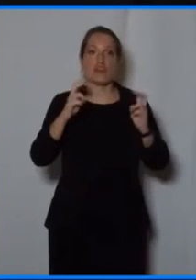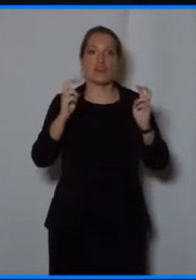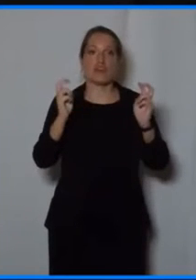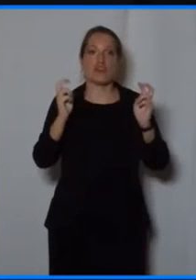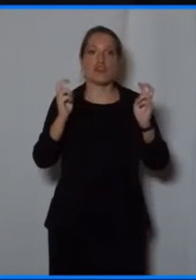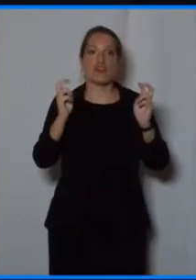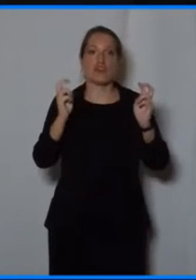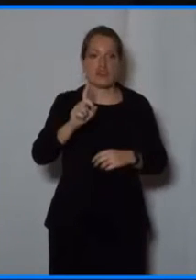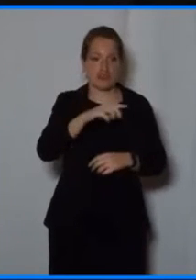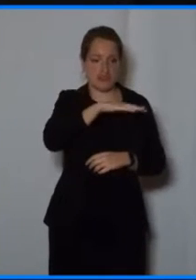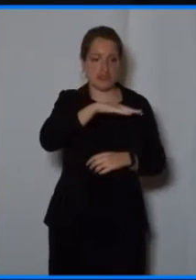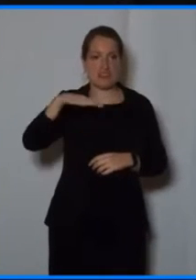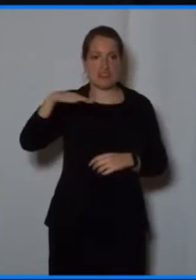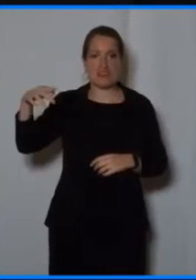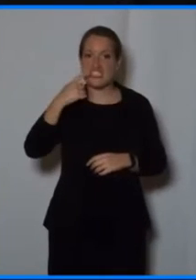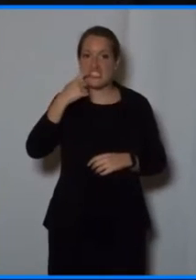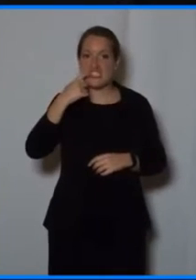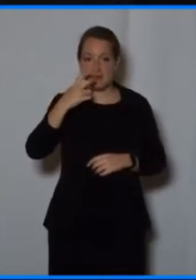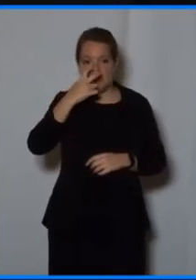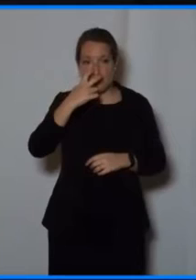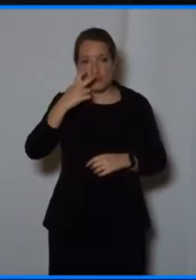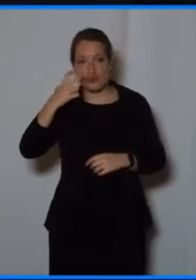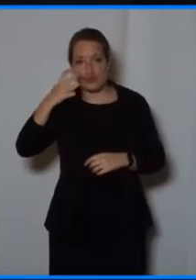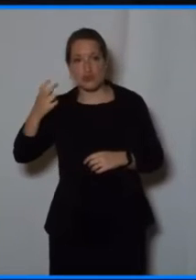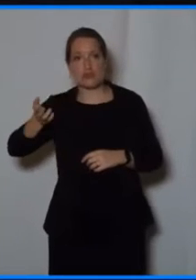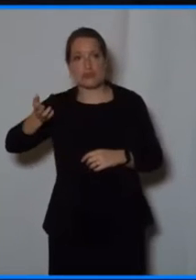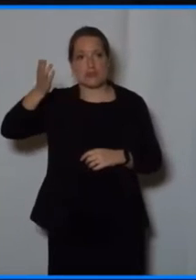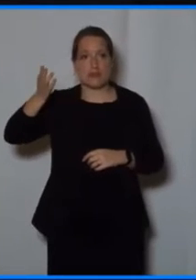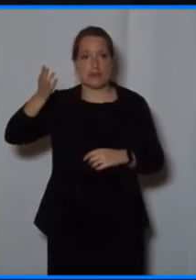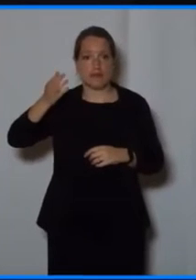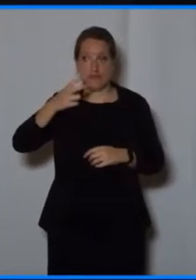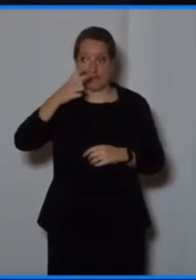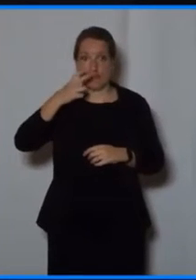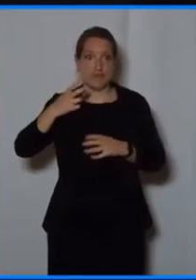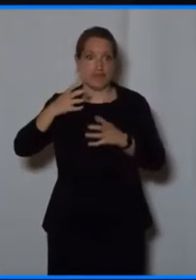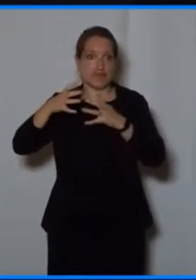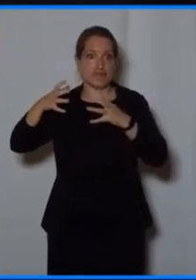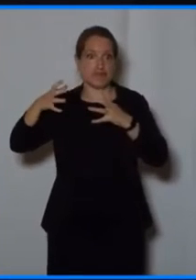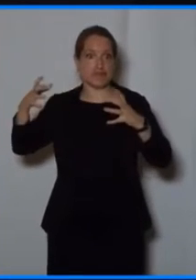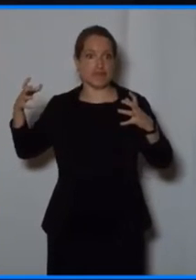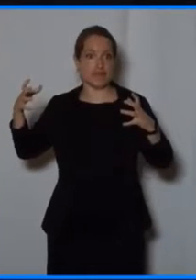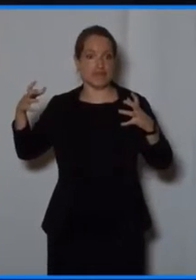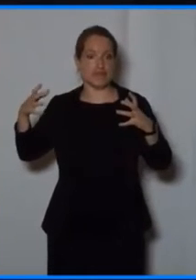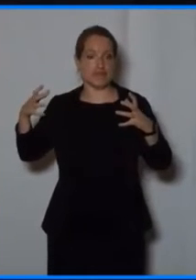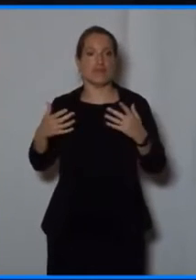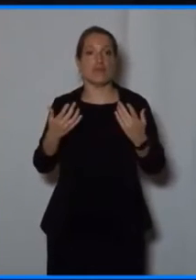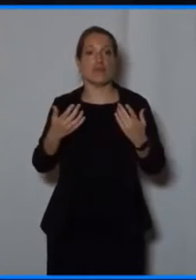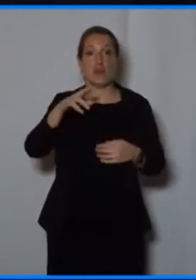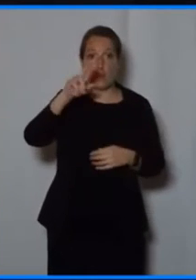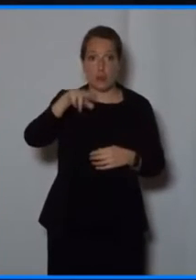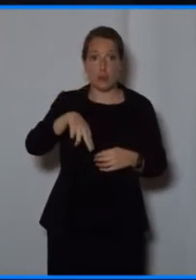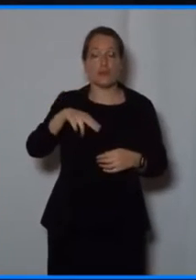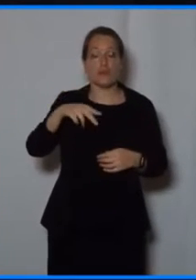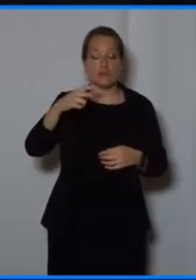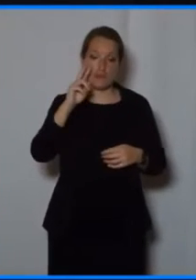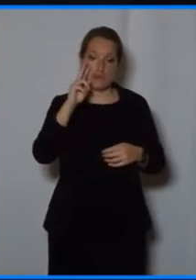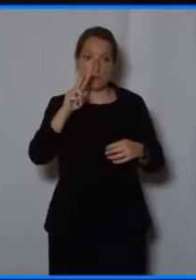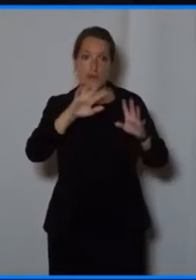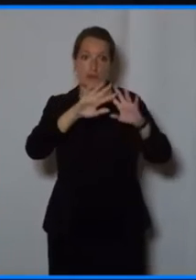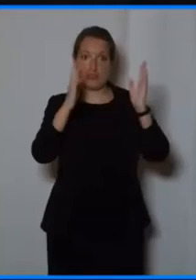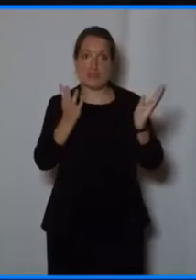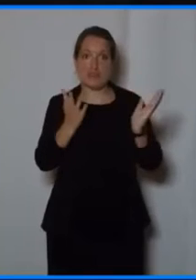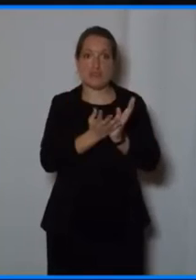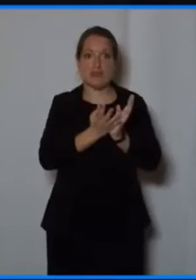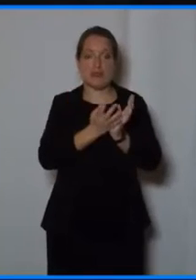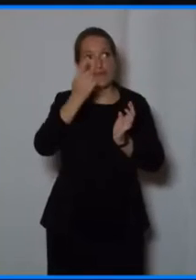At the same time, the World Health Organization believes that by the end of this decade, so coming up very quickly,